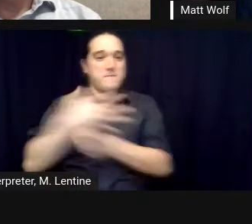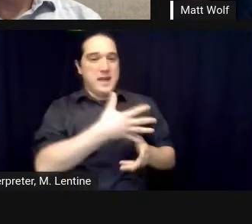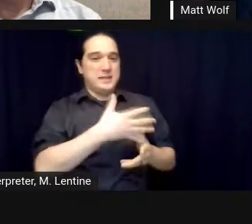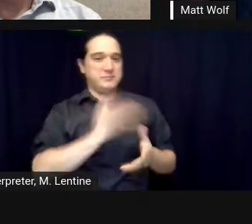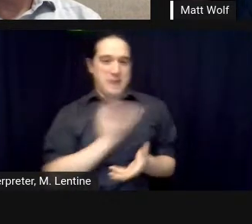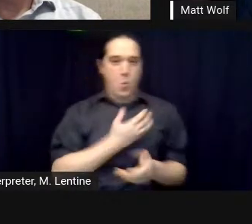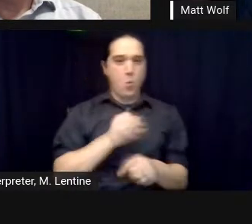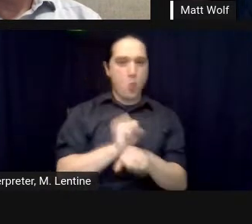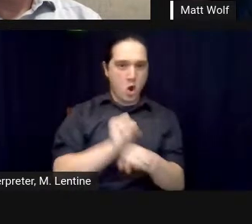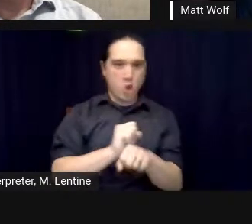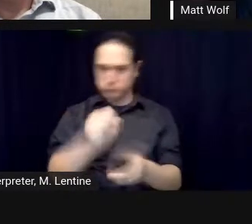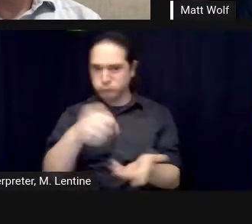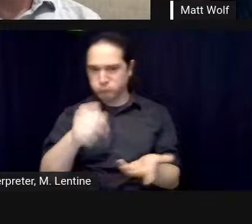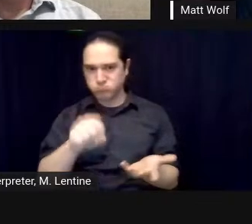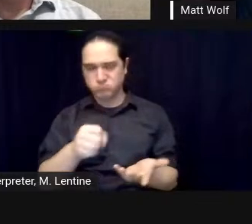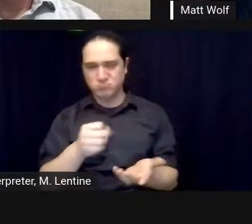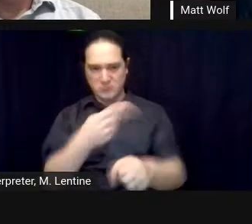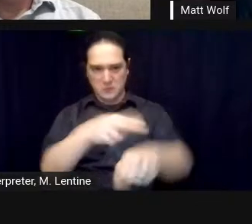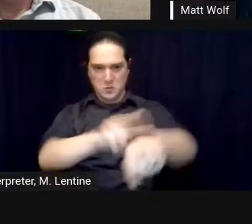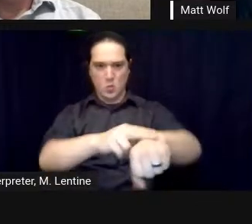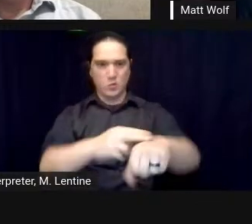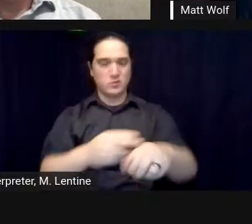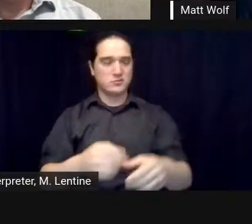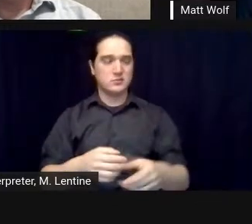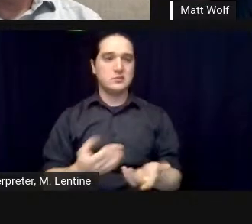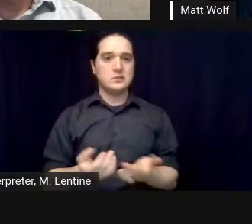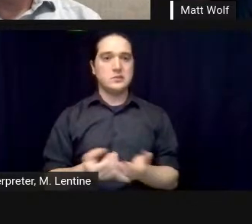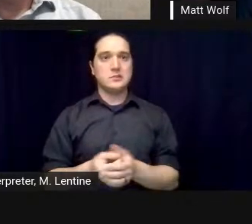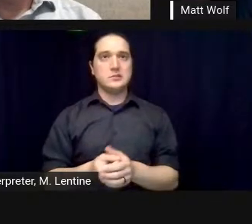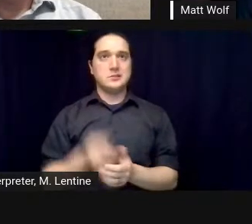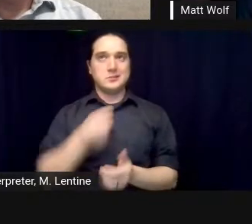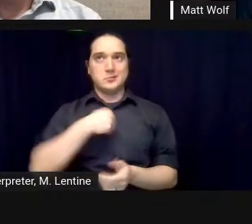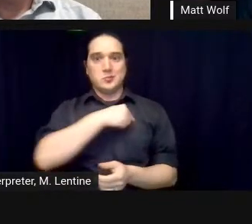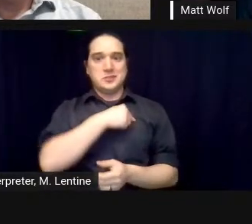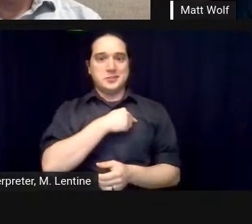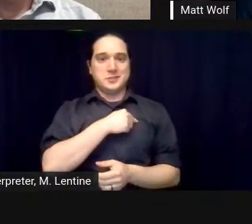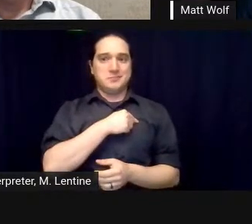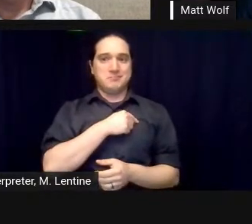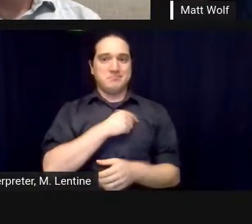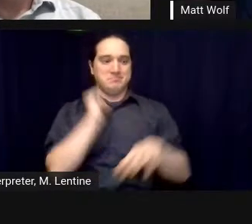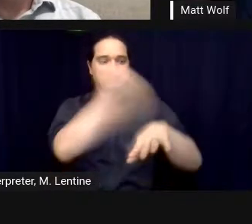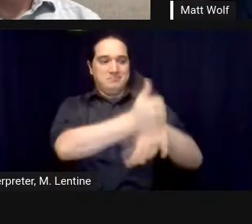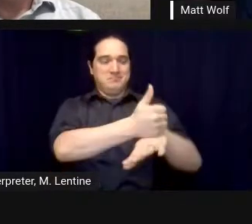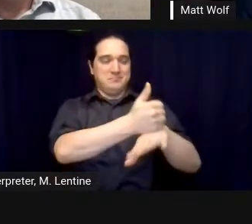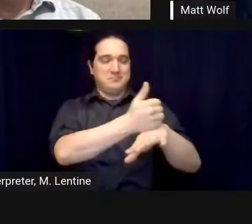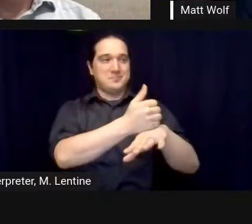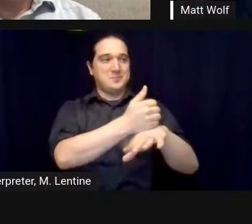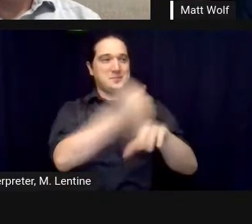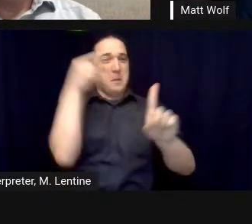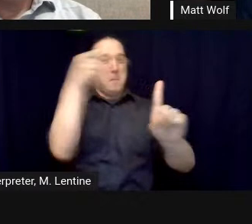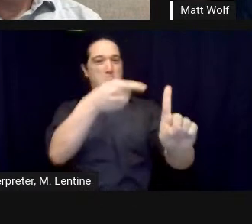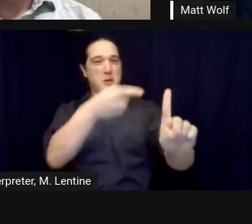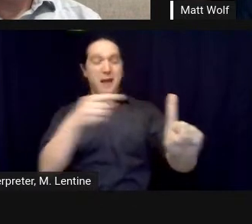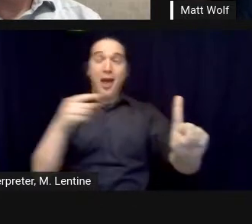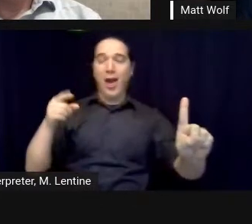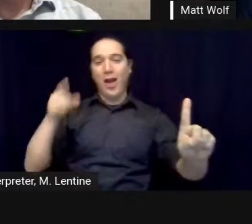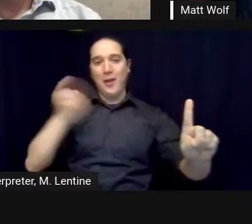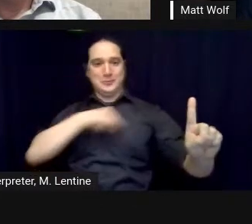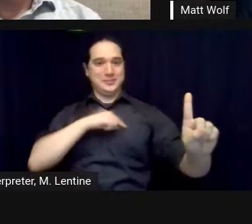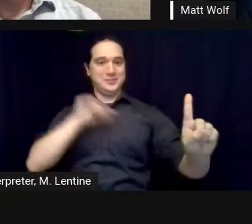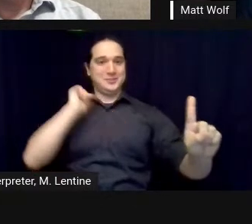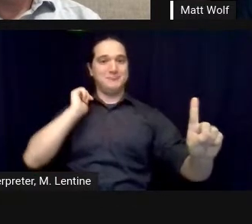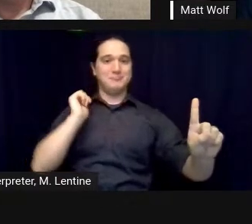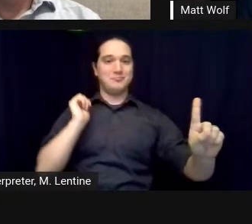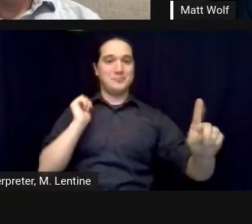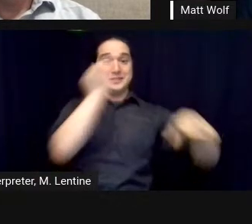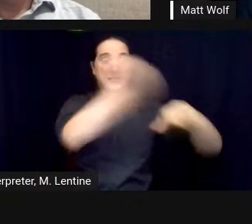purpose of it this is a long-term experiment and the the earth laboratory is equally as important as space